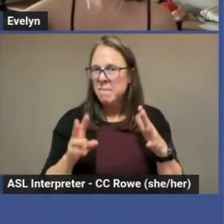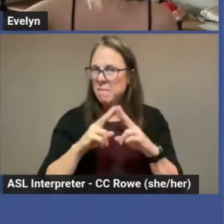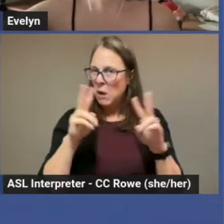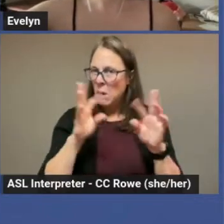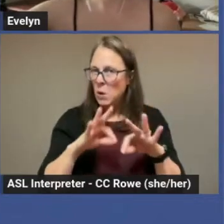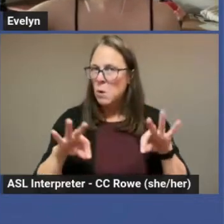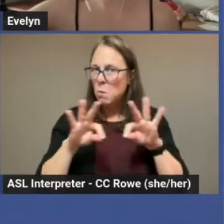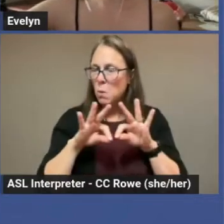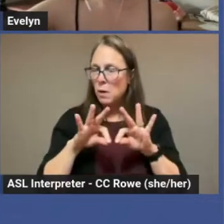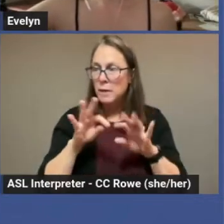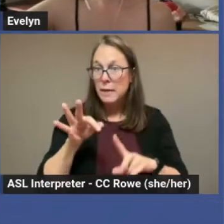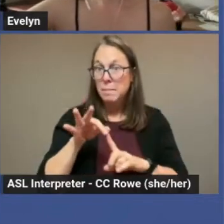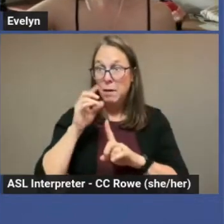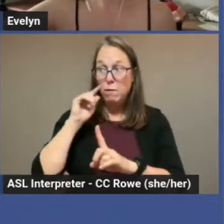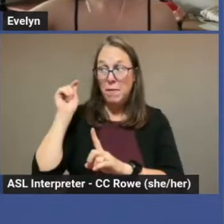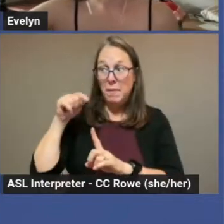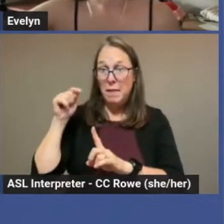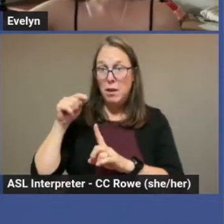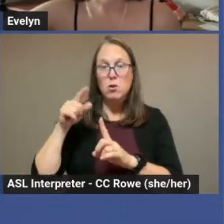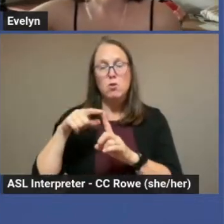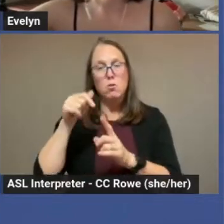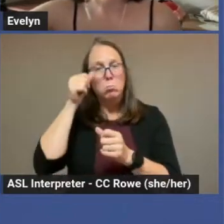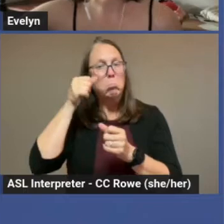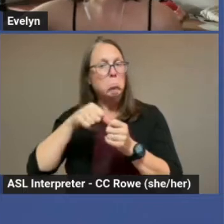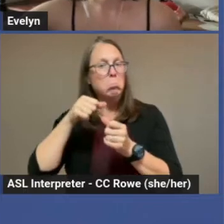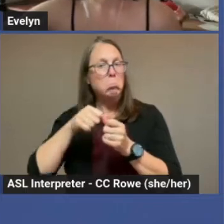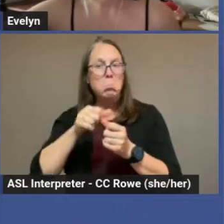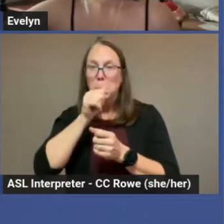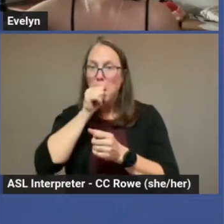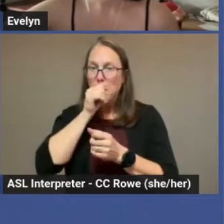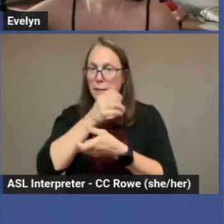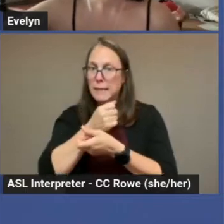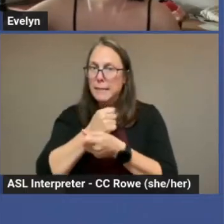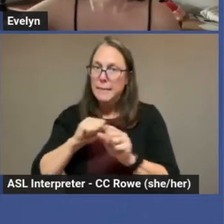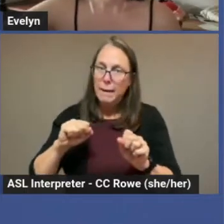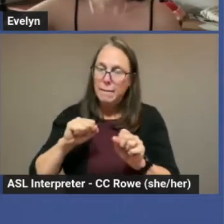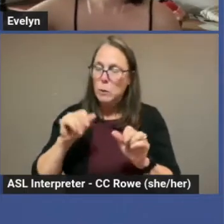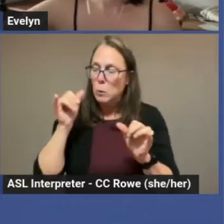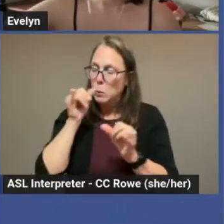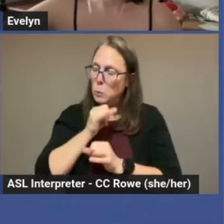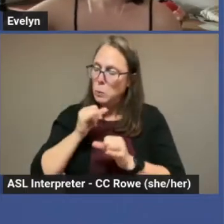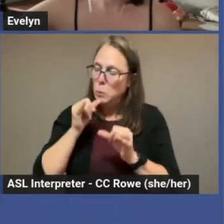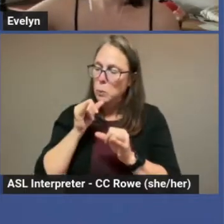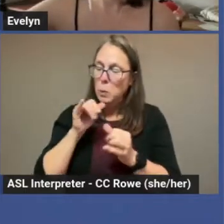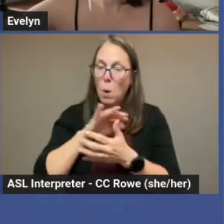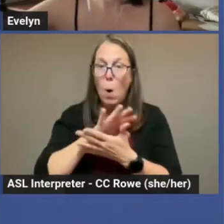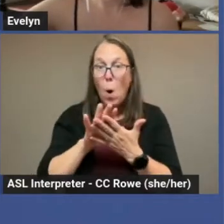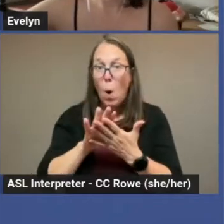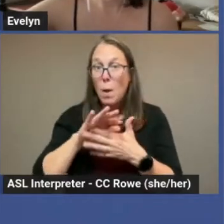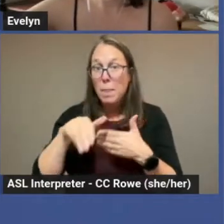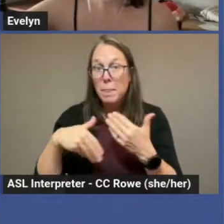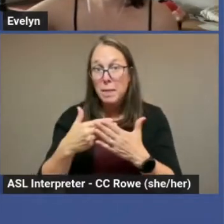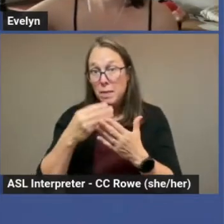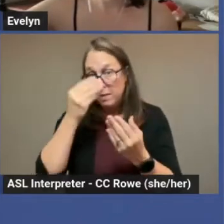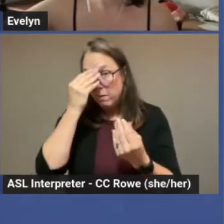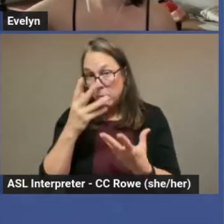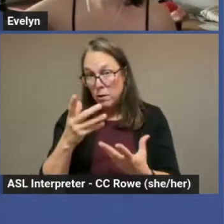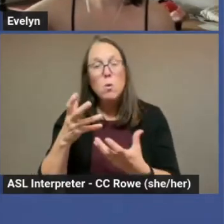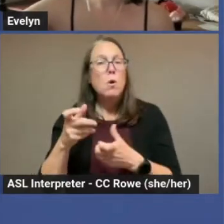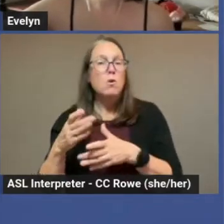case in particular, to be mindful of privacy and safety. You will want to share these in a discreet fashion,